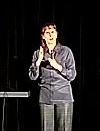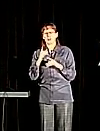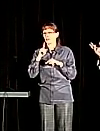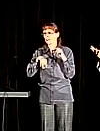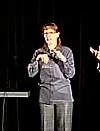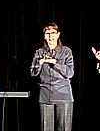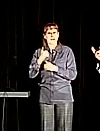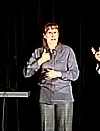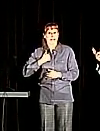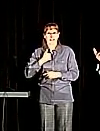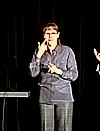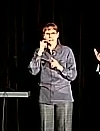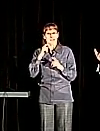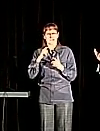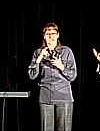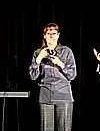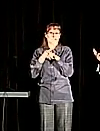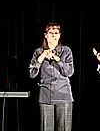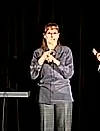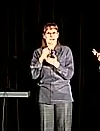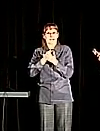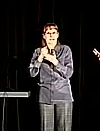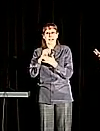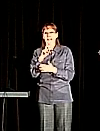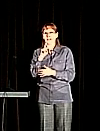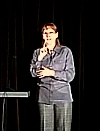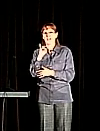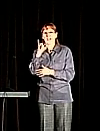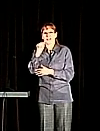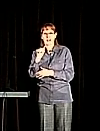Let's go right into a Q&A.